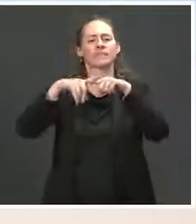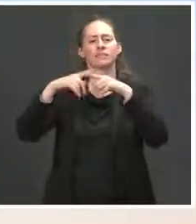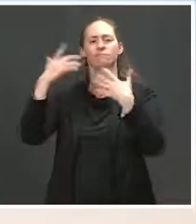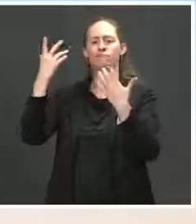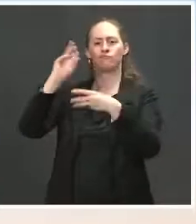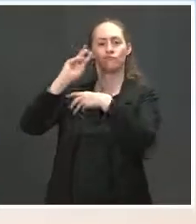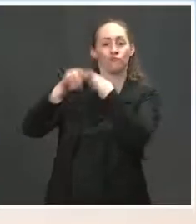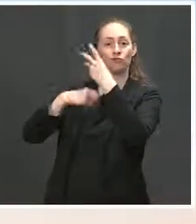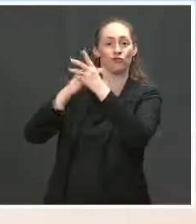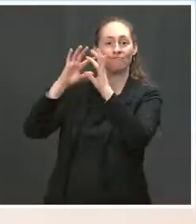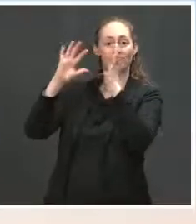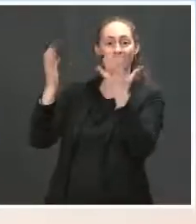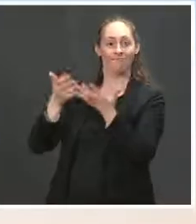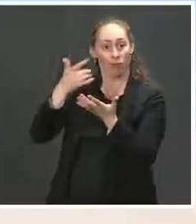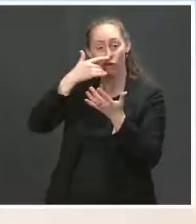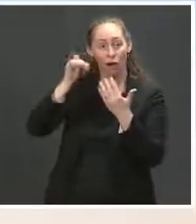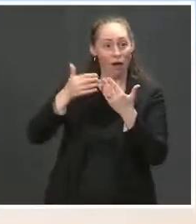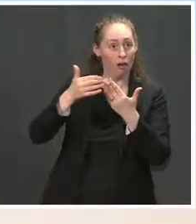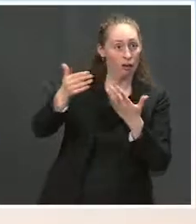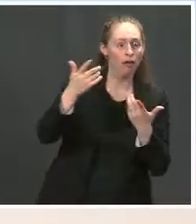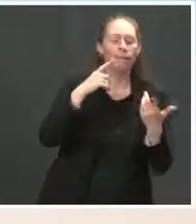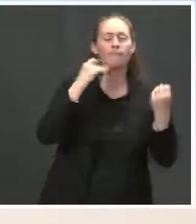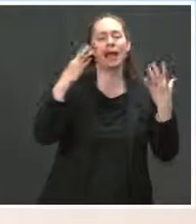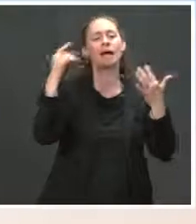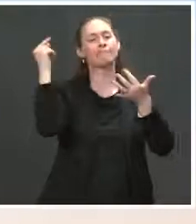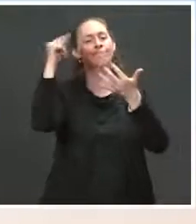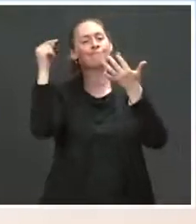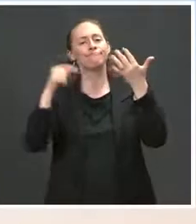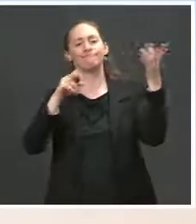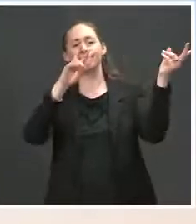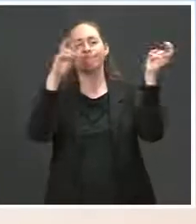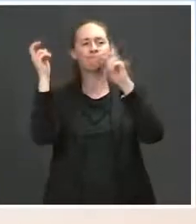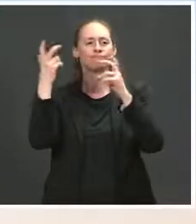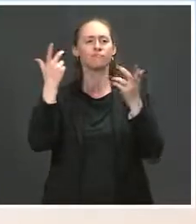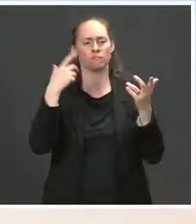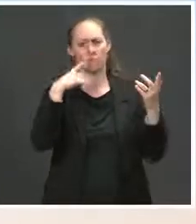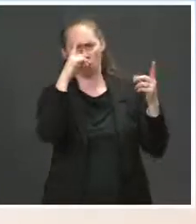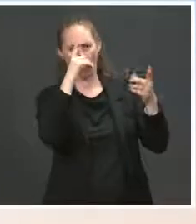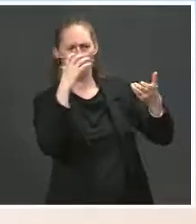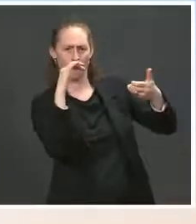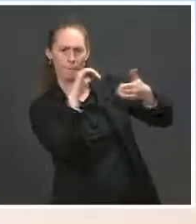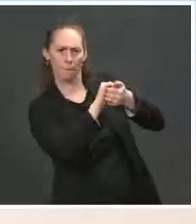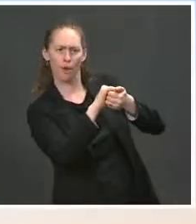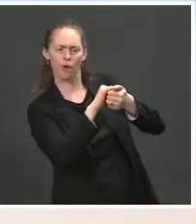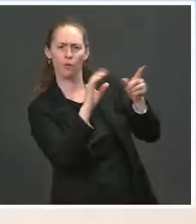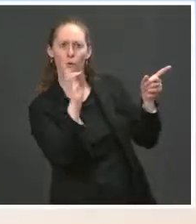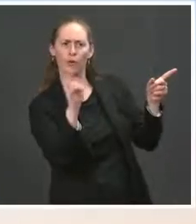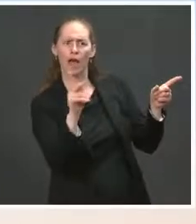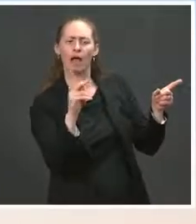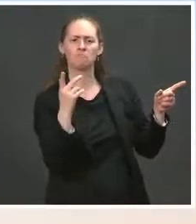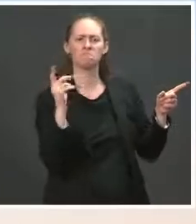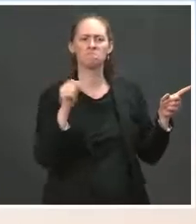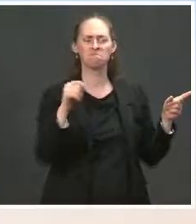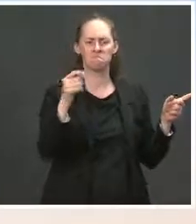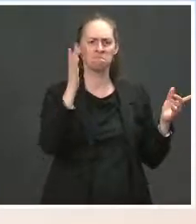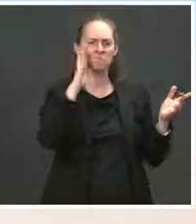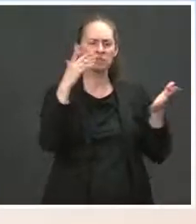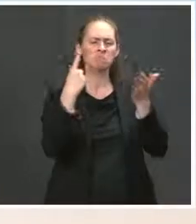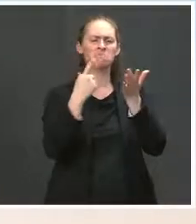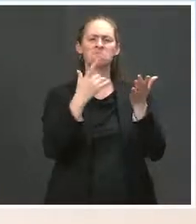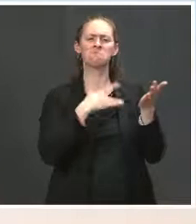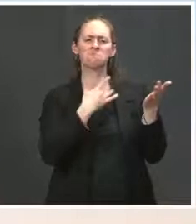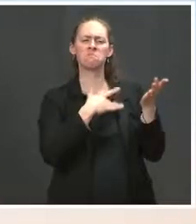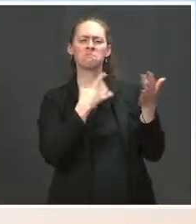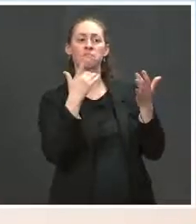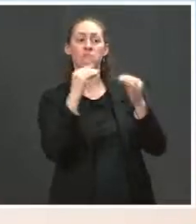in time. But there are a range of issues we, of course, discussed with our partners in the UK that I expect will be on the agenda. So, as we get closer,